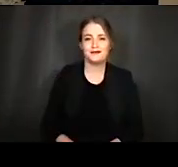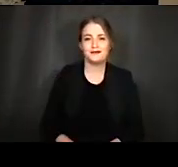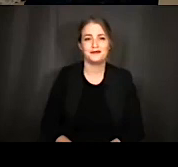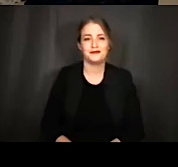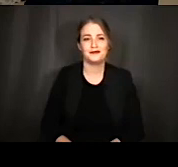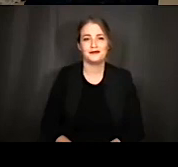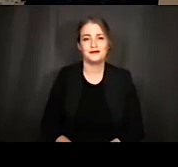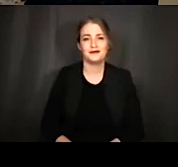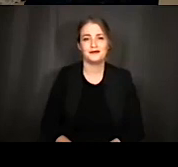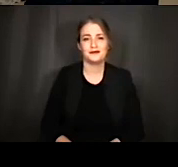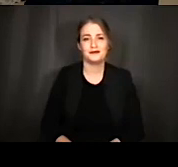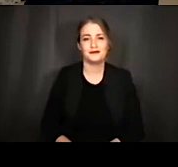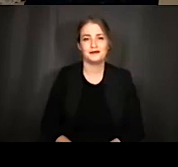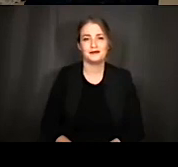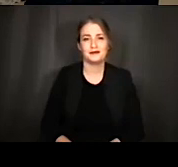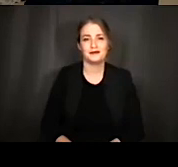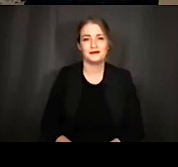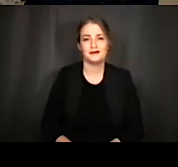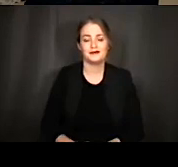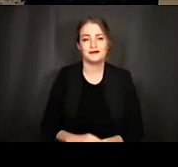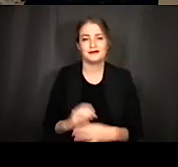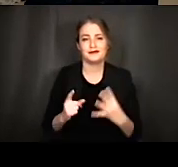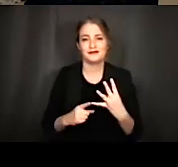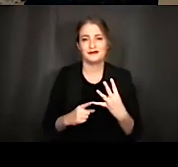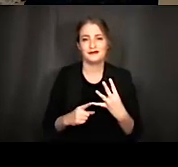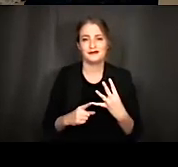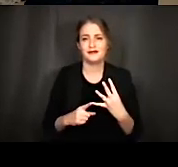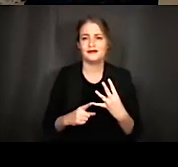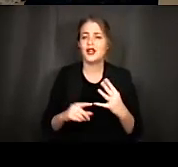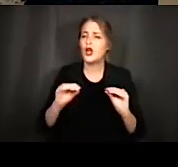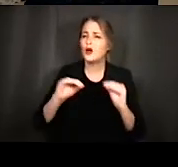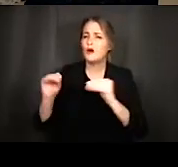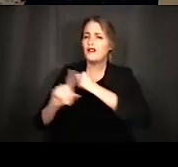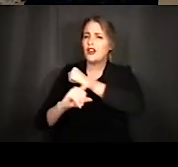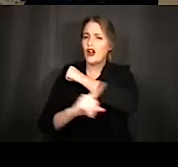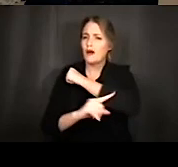Move the garbage nearer to the large window.